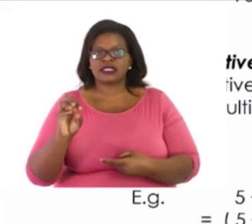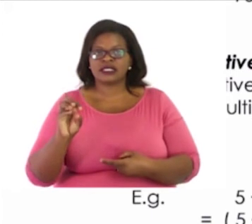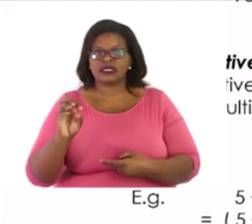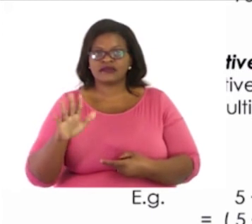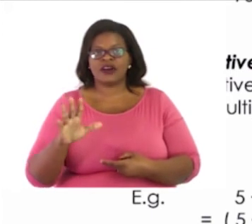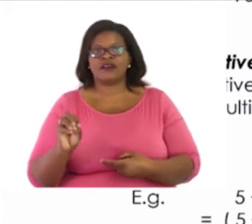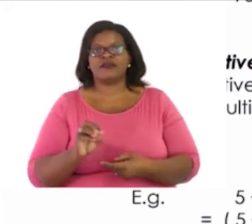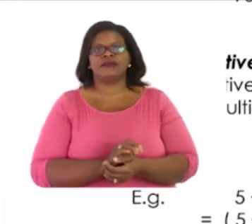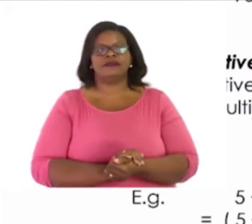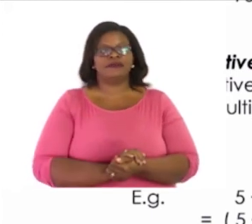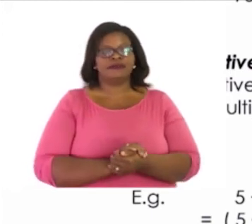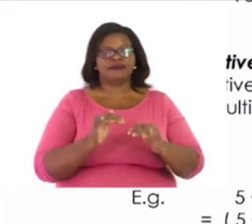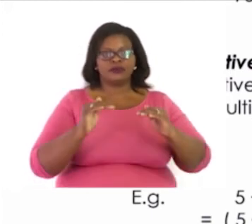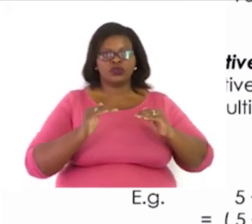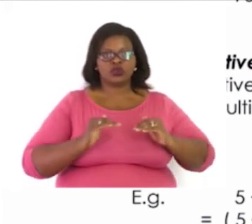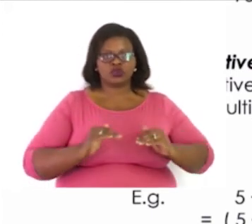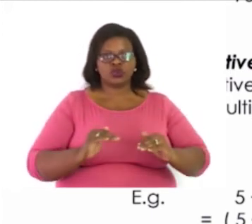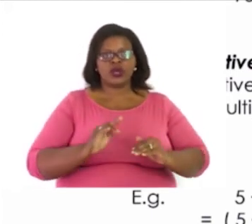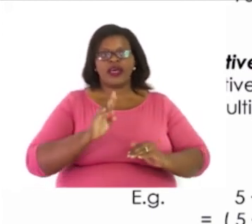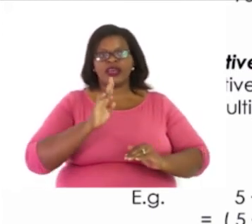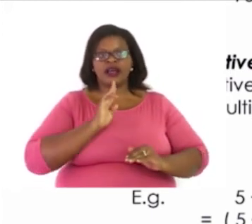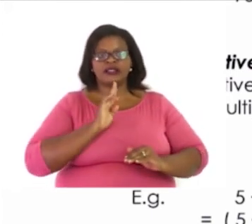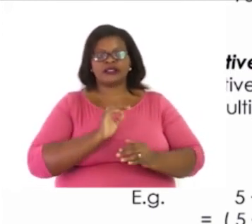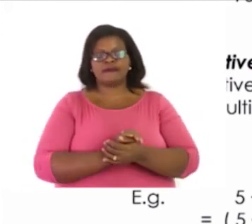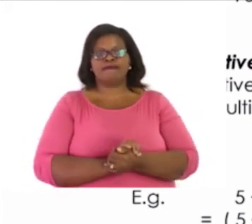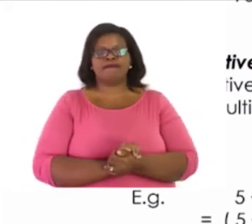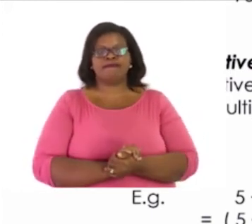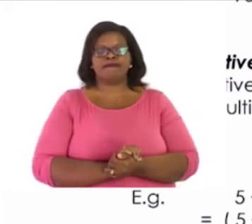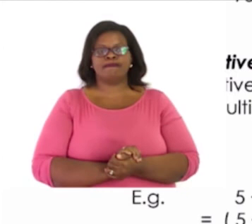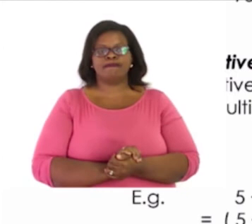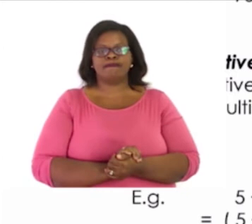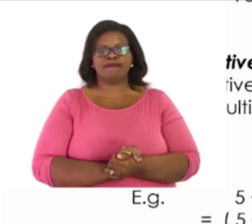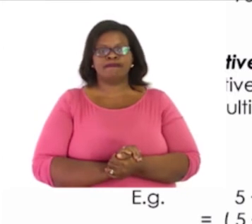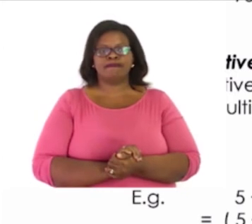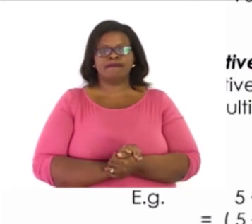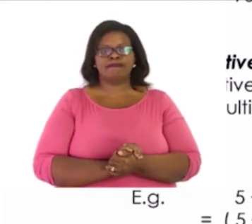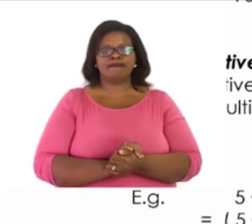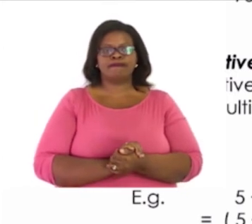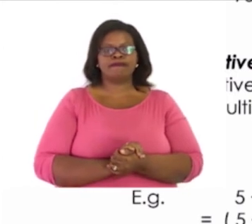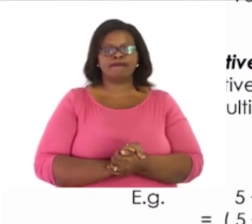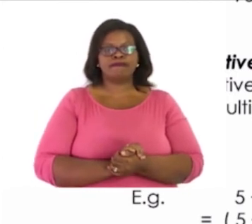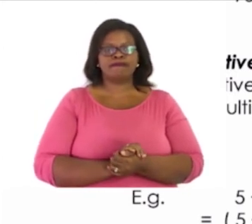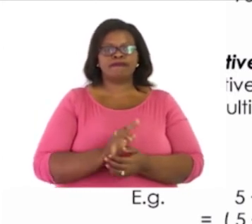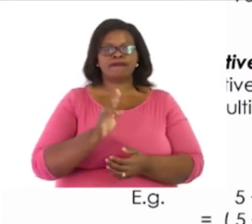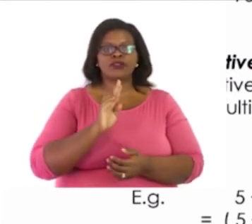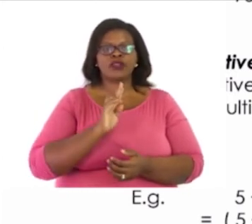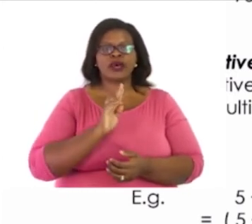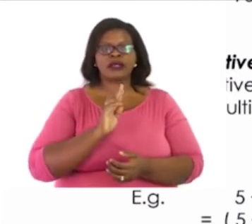2,650. And now, we add 200 plus 2